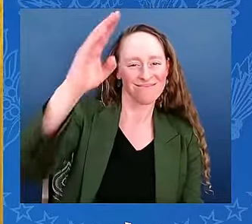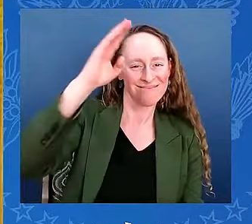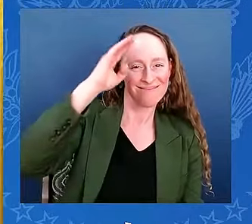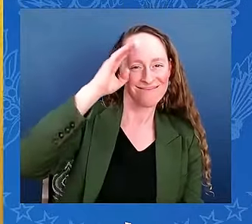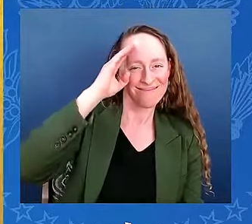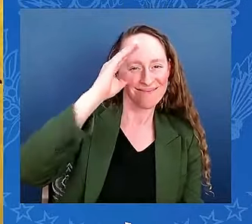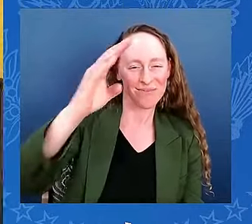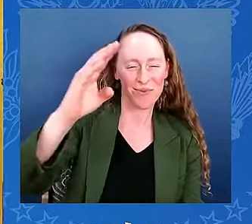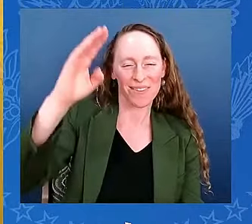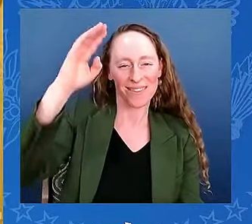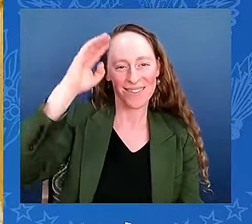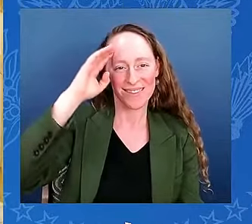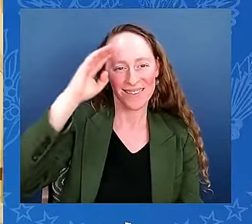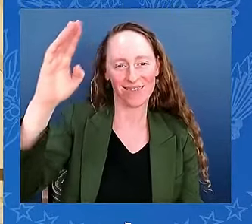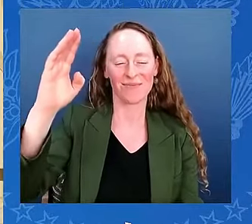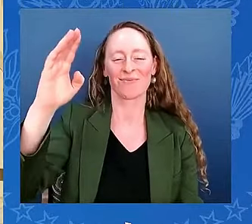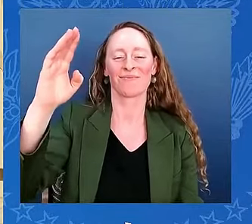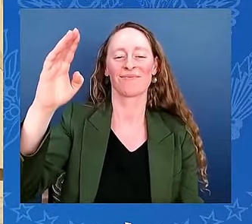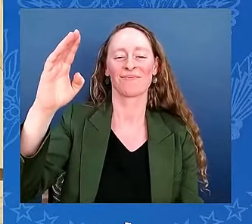Happy Diwali!